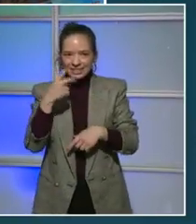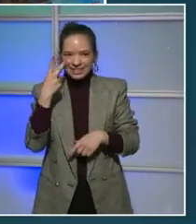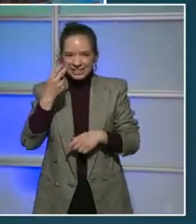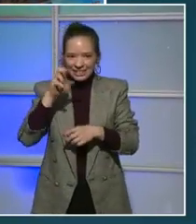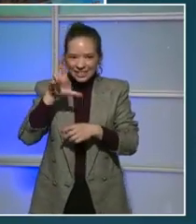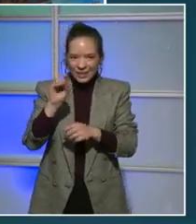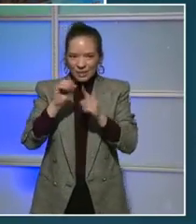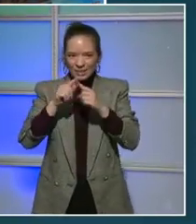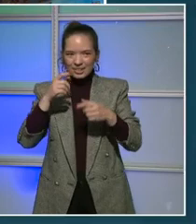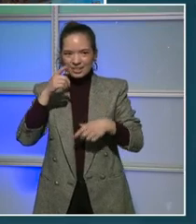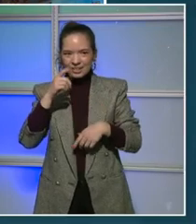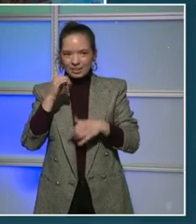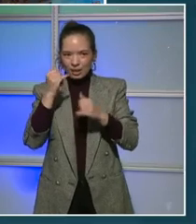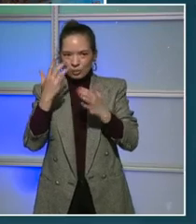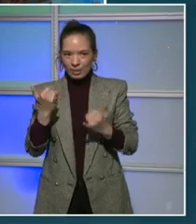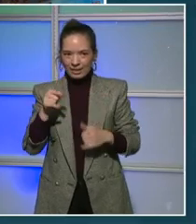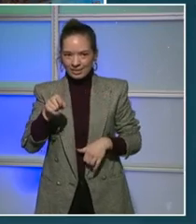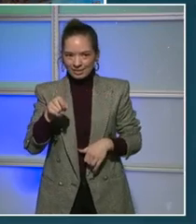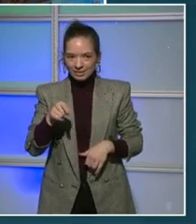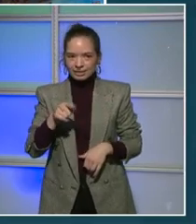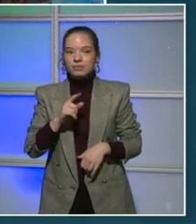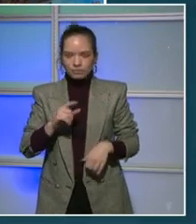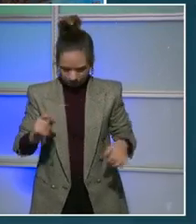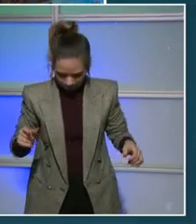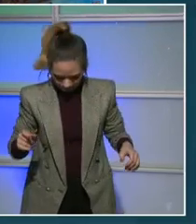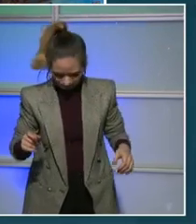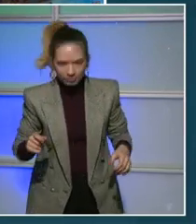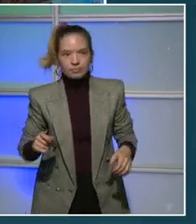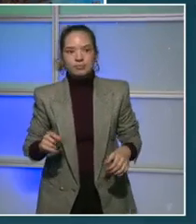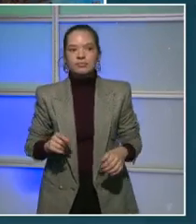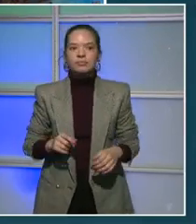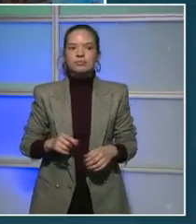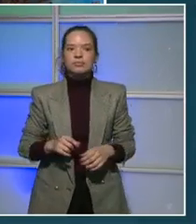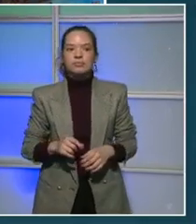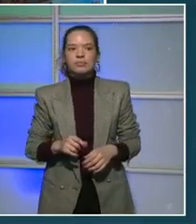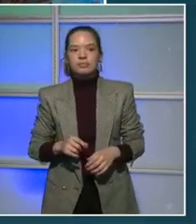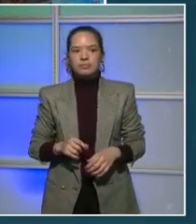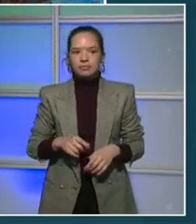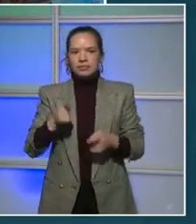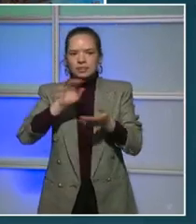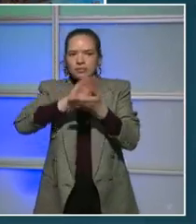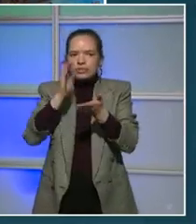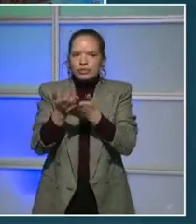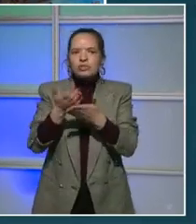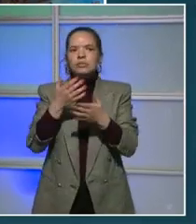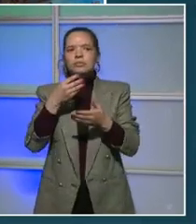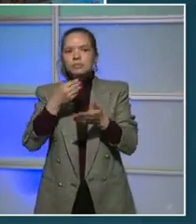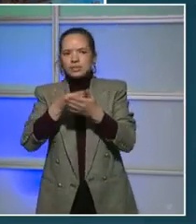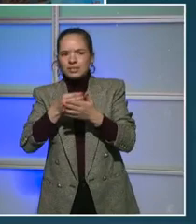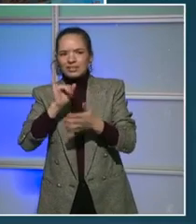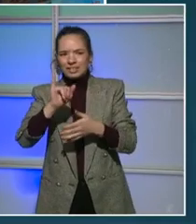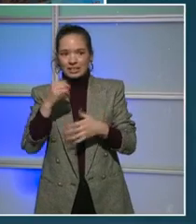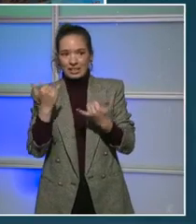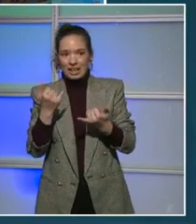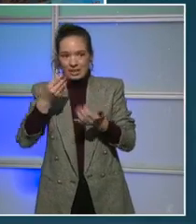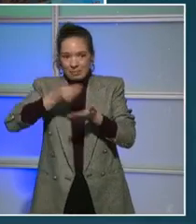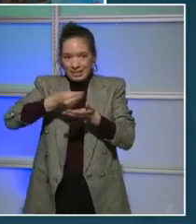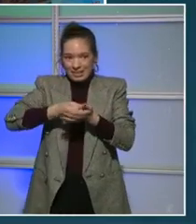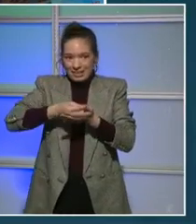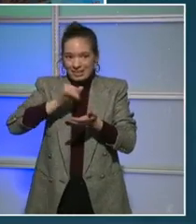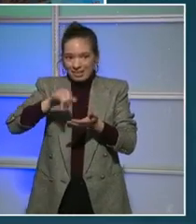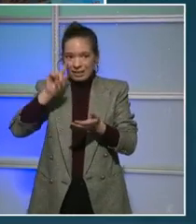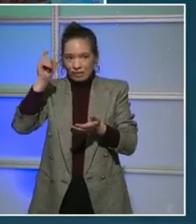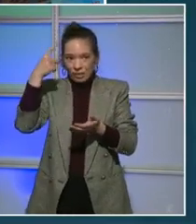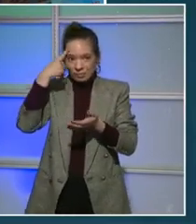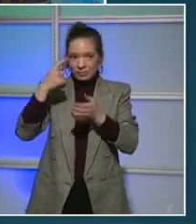It was definitely a heated discussion around, should we really fund GovOps? Yeah, I think we should fund GovOps.